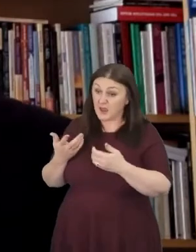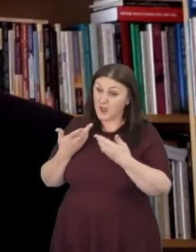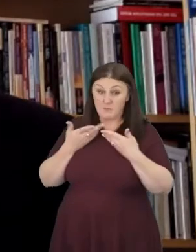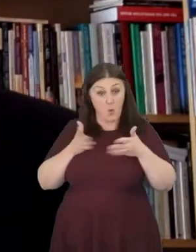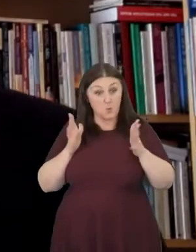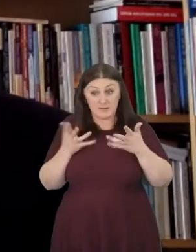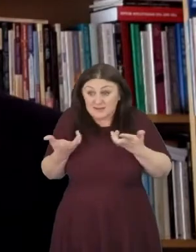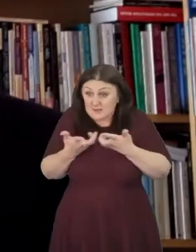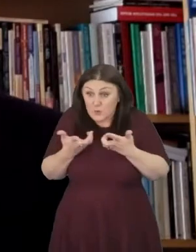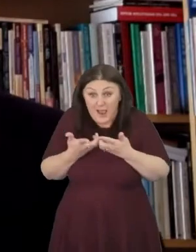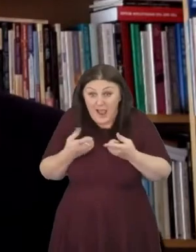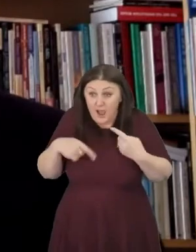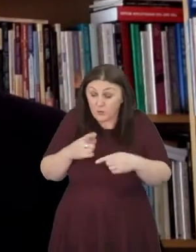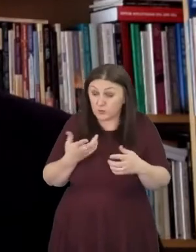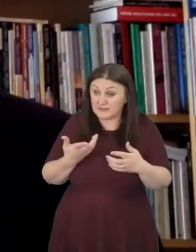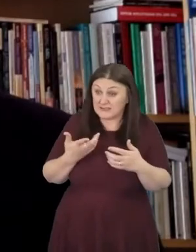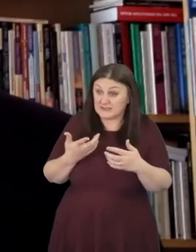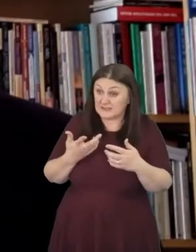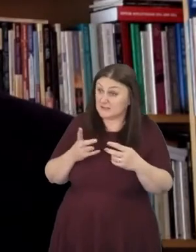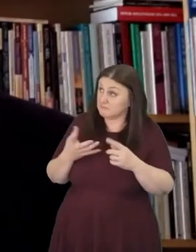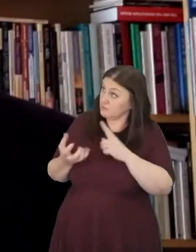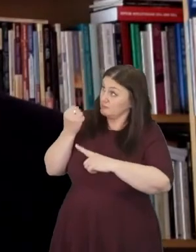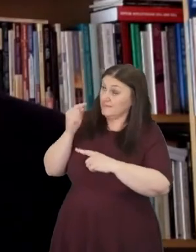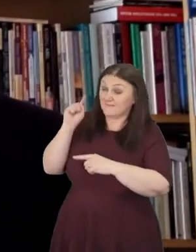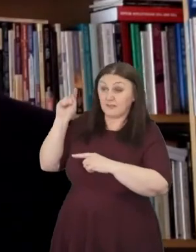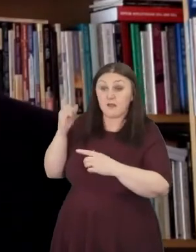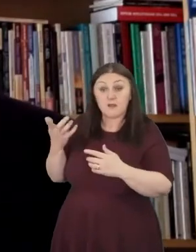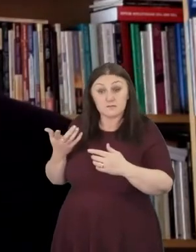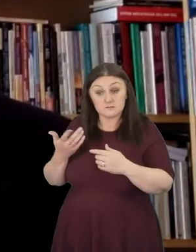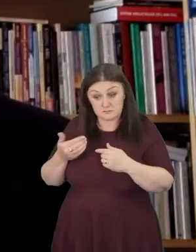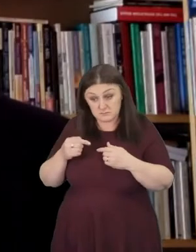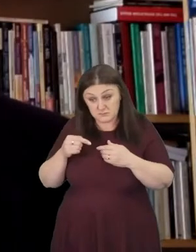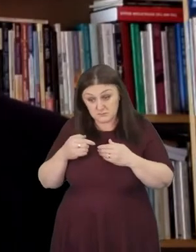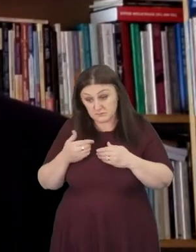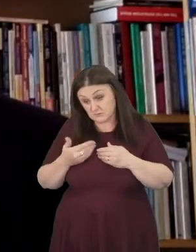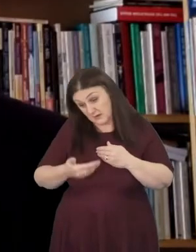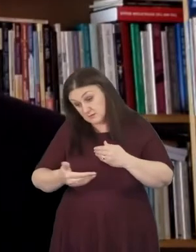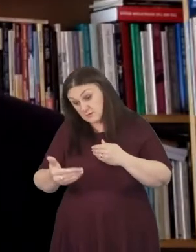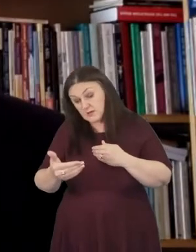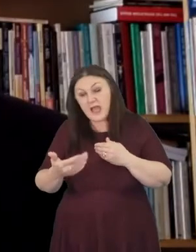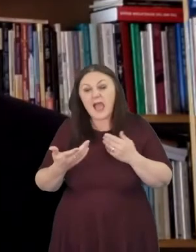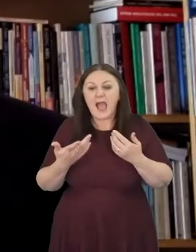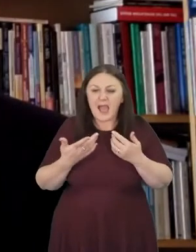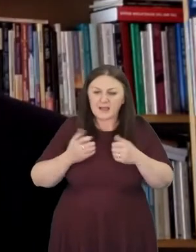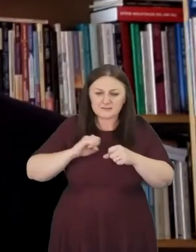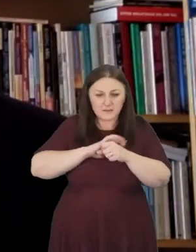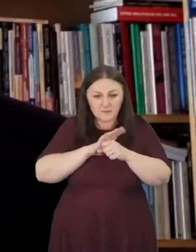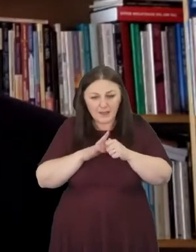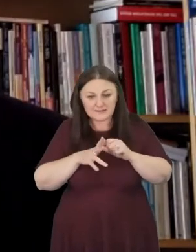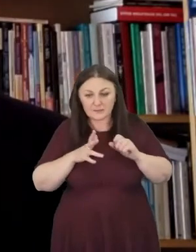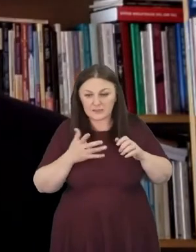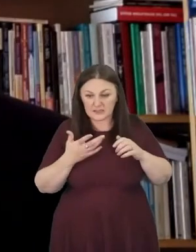to come. It seems that as we continue to emerge out of the pandemic we will be in a period of uncertainty